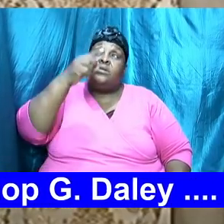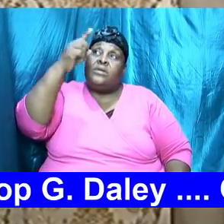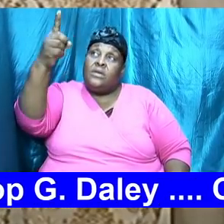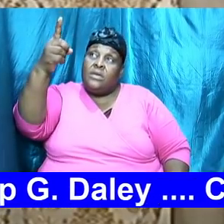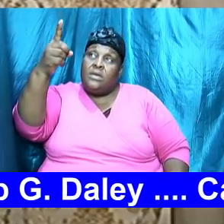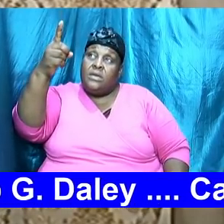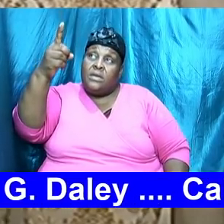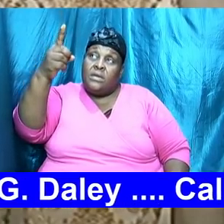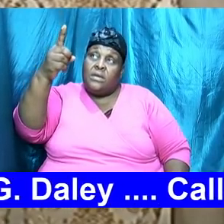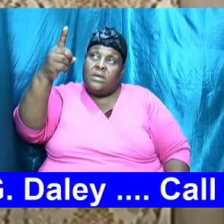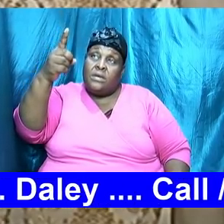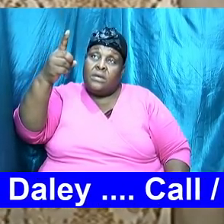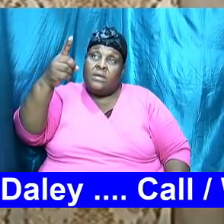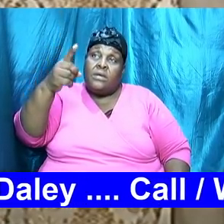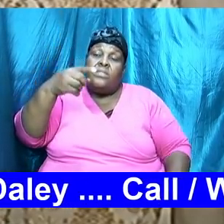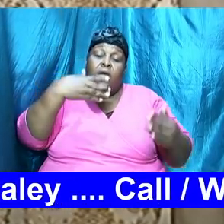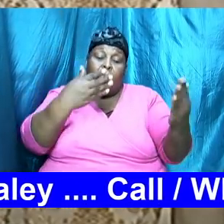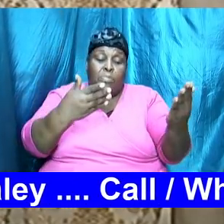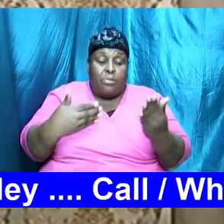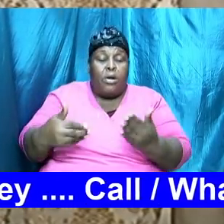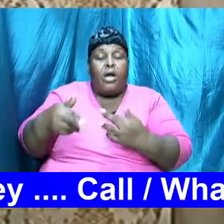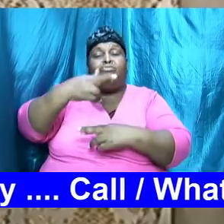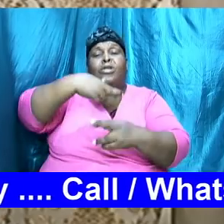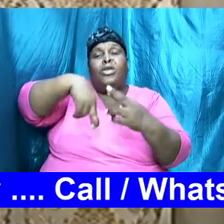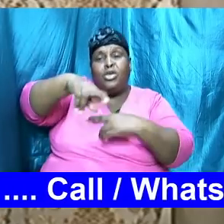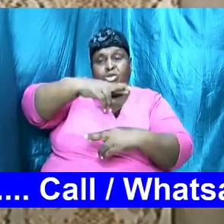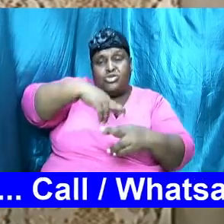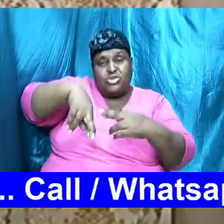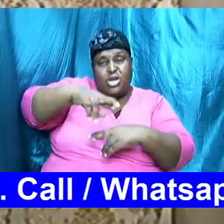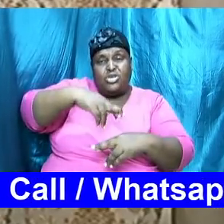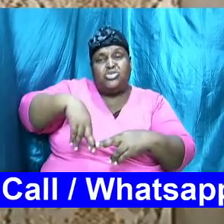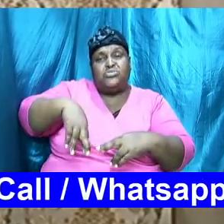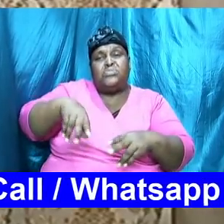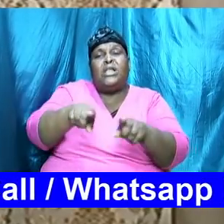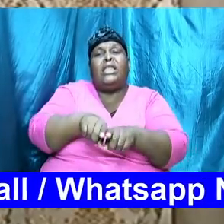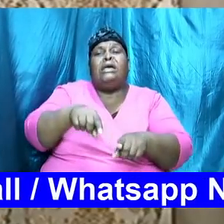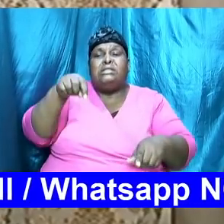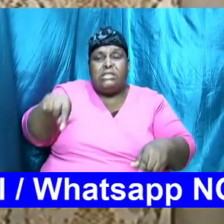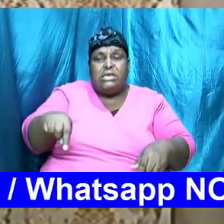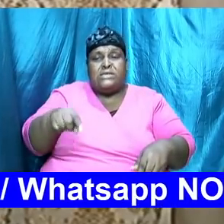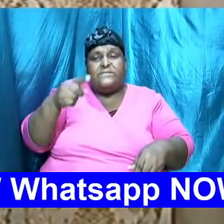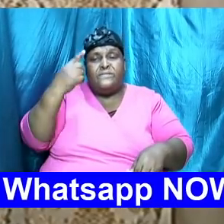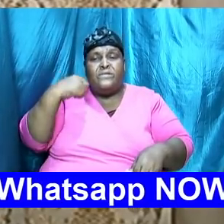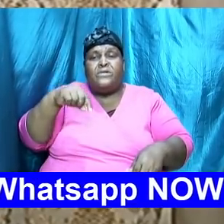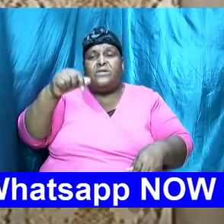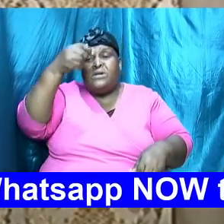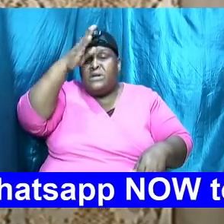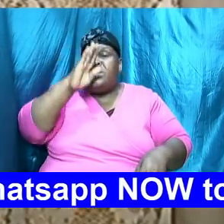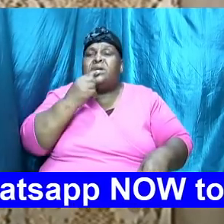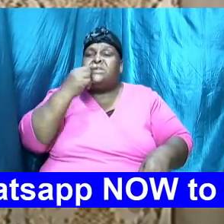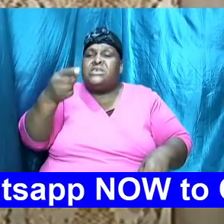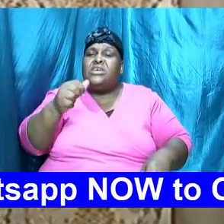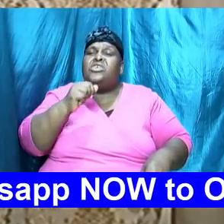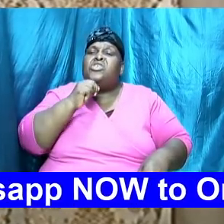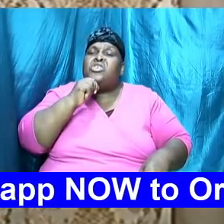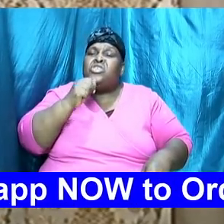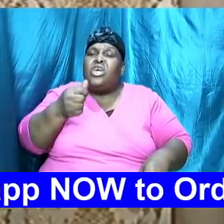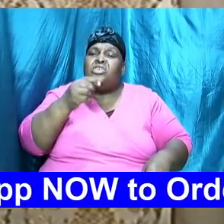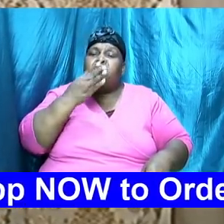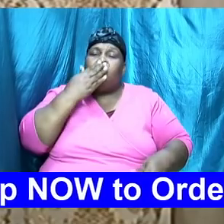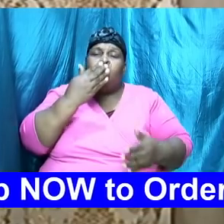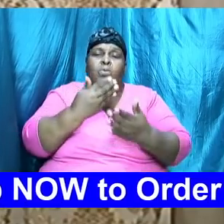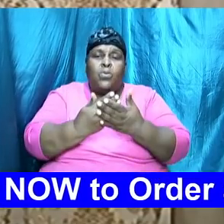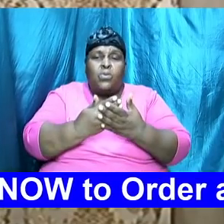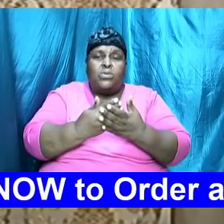the one that brought it together like this because he said it was not good to not be in relationship